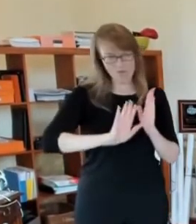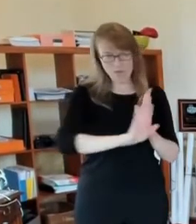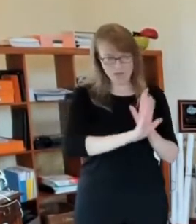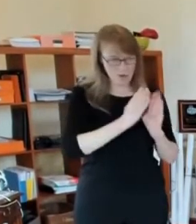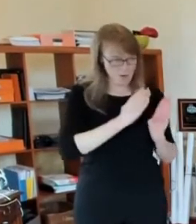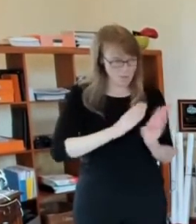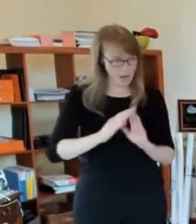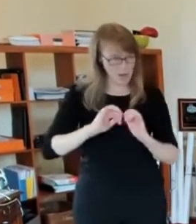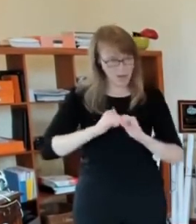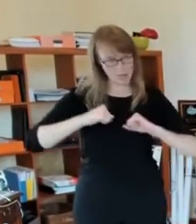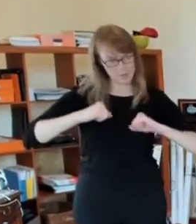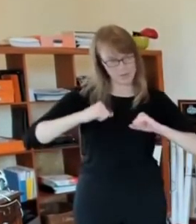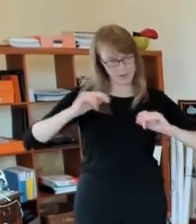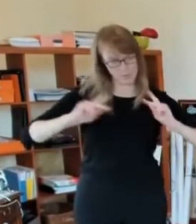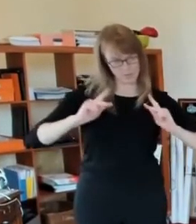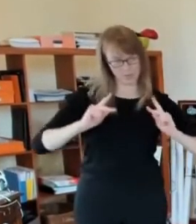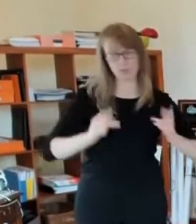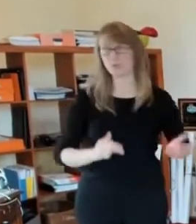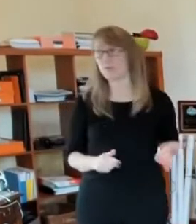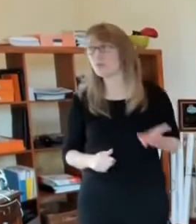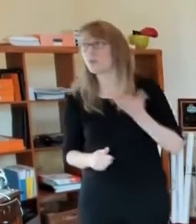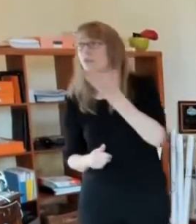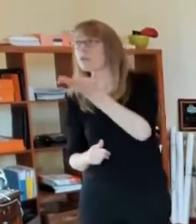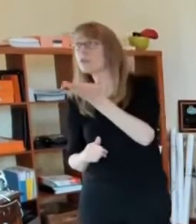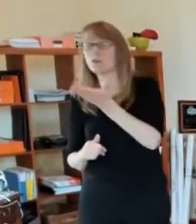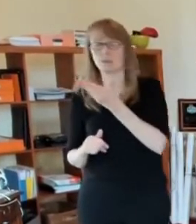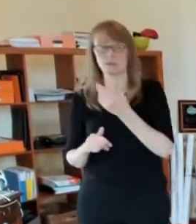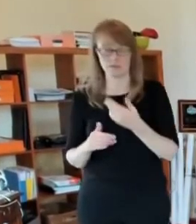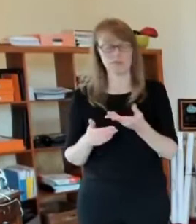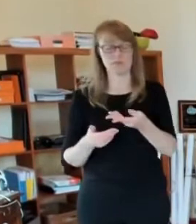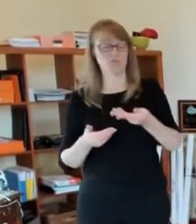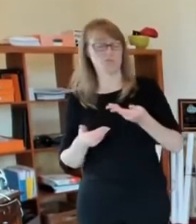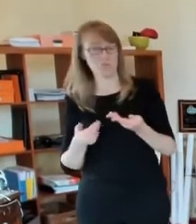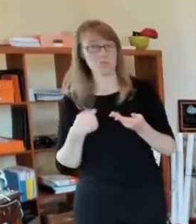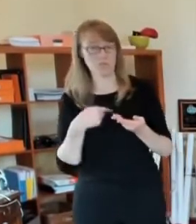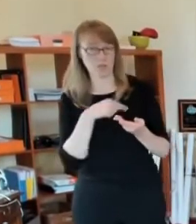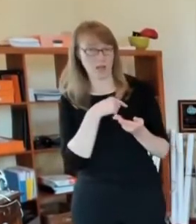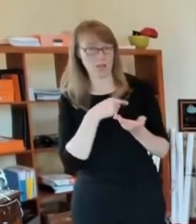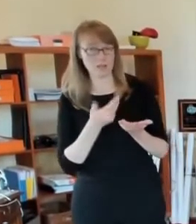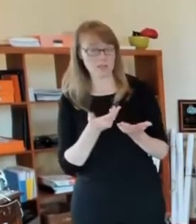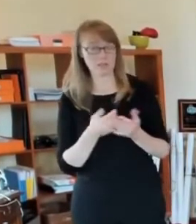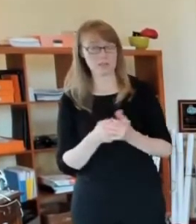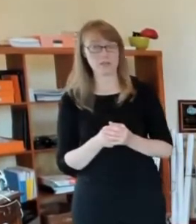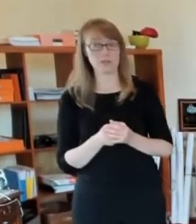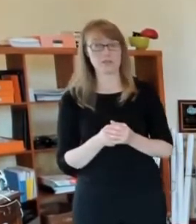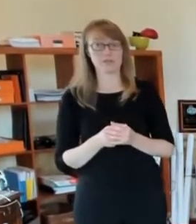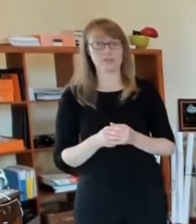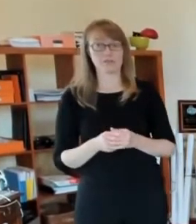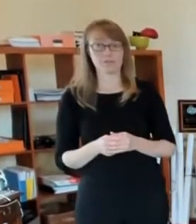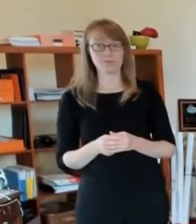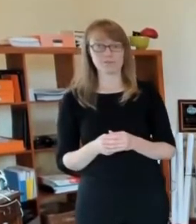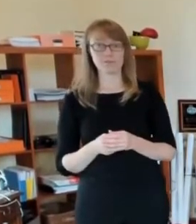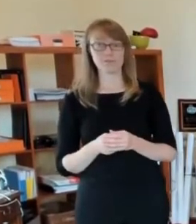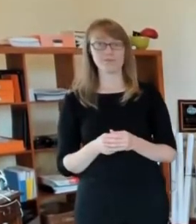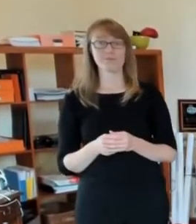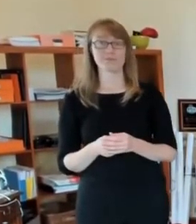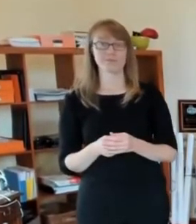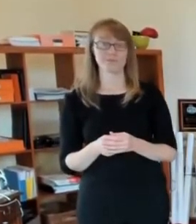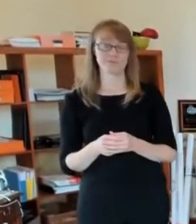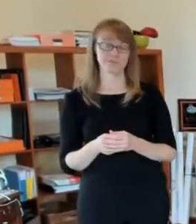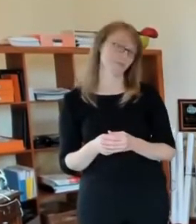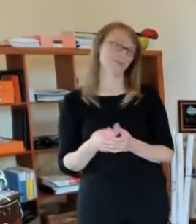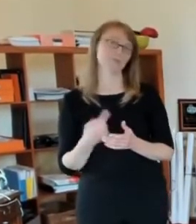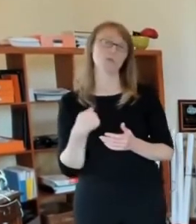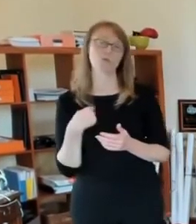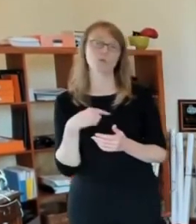that we have a lot of in the city of St. Louis, and we're happy that we do, um, as opposed to bars and restaurants, which have